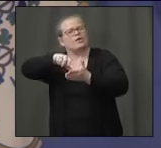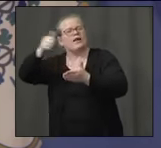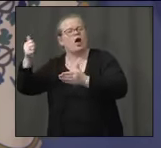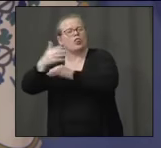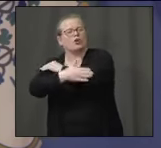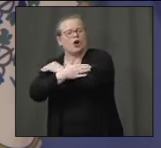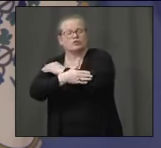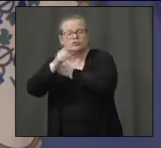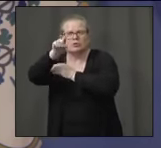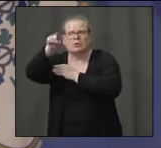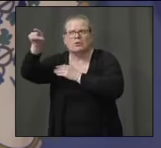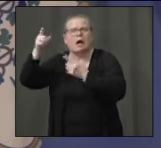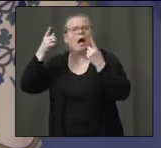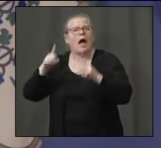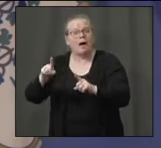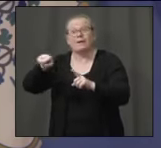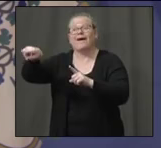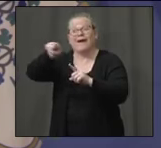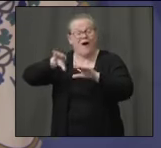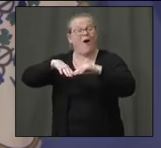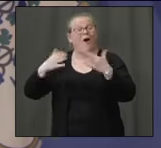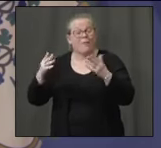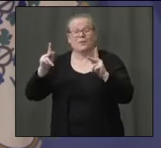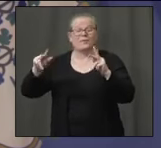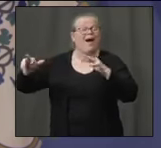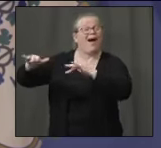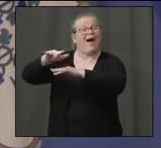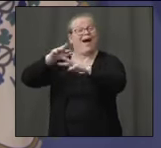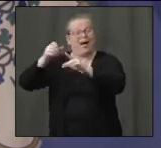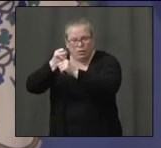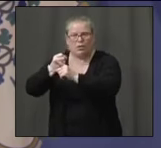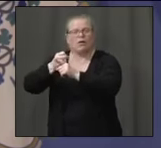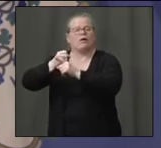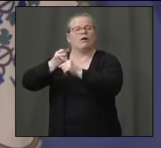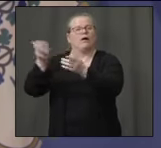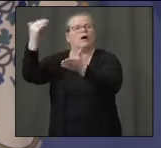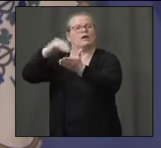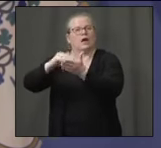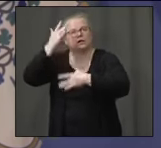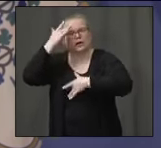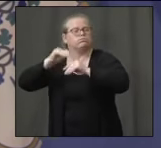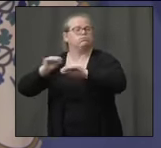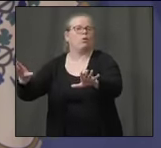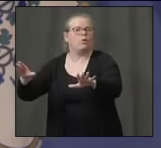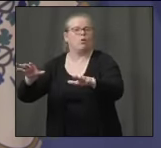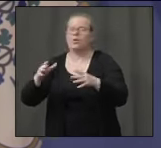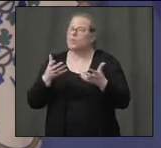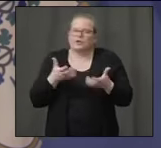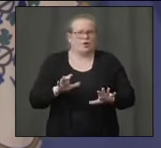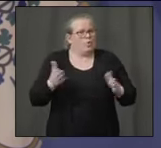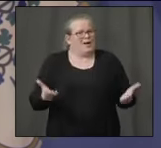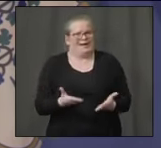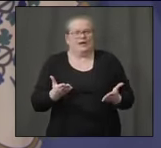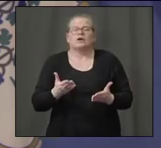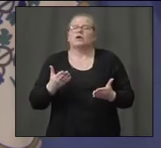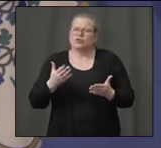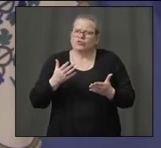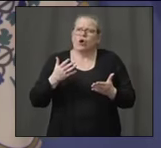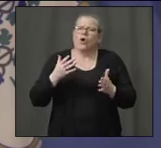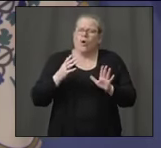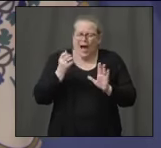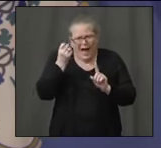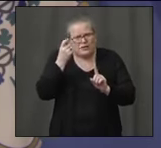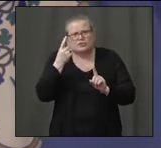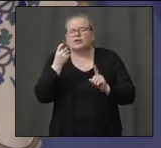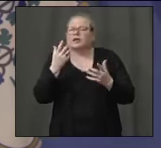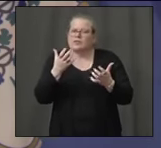distancing. You know, we're going to figure that out. That's part of what the reopened Connecticut team is thinking about. You know, I want the younger people